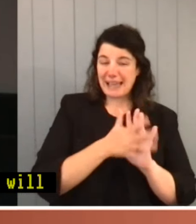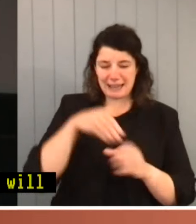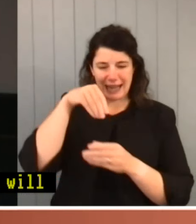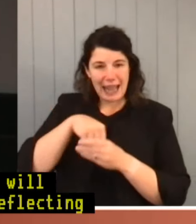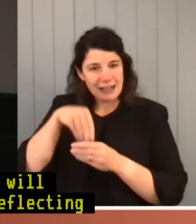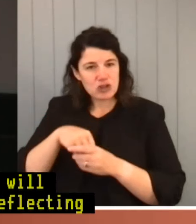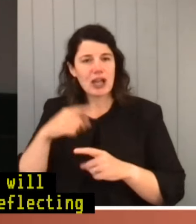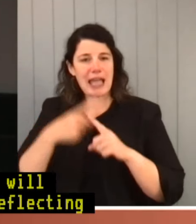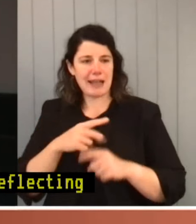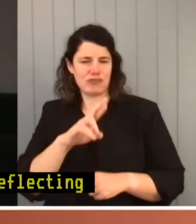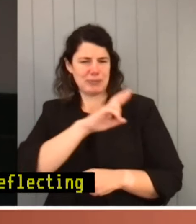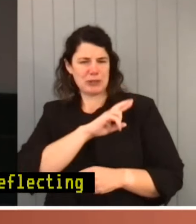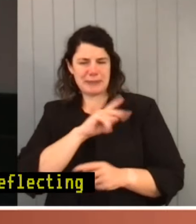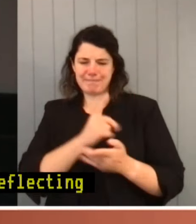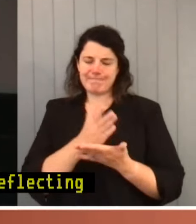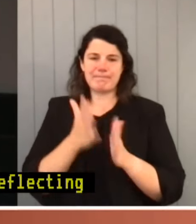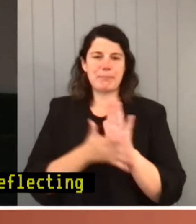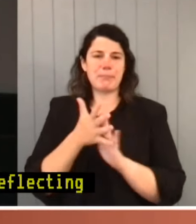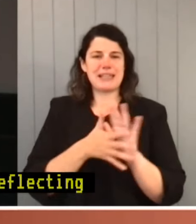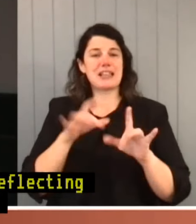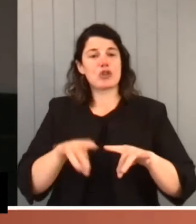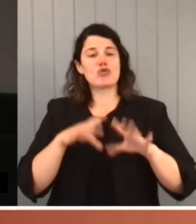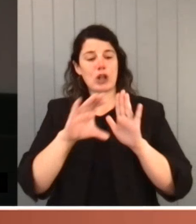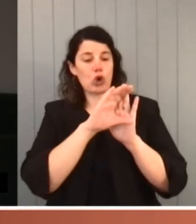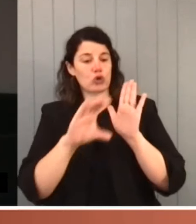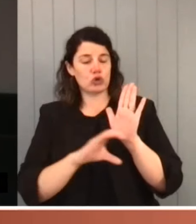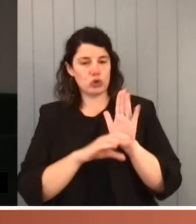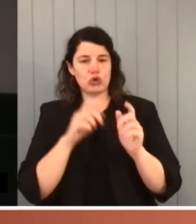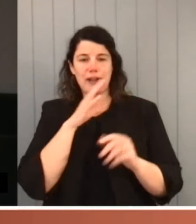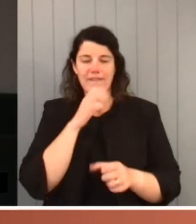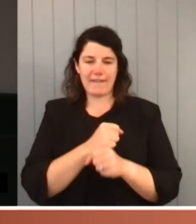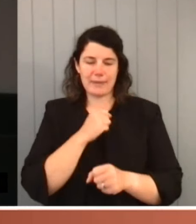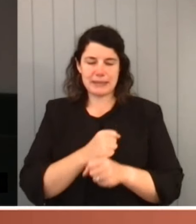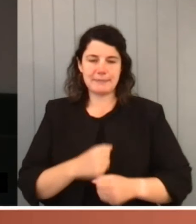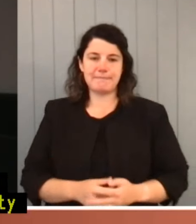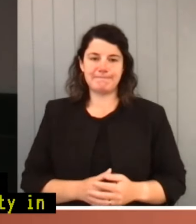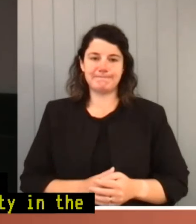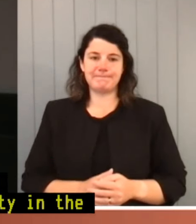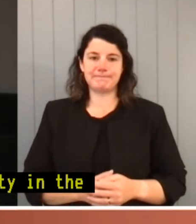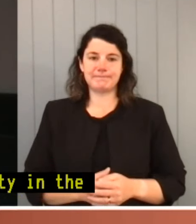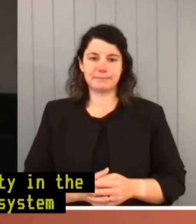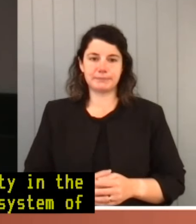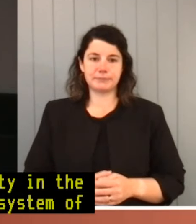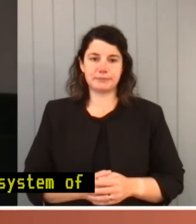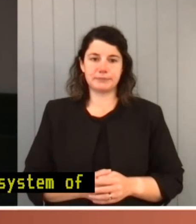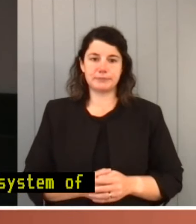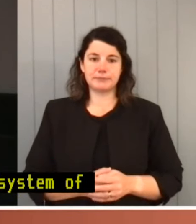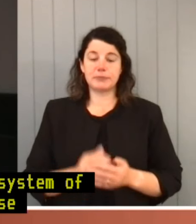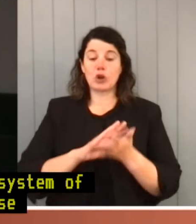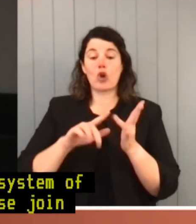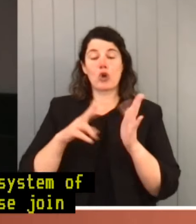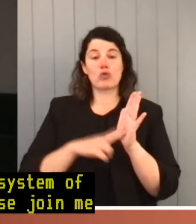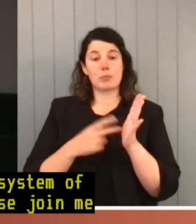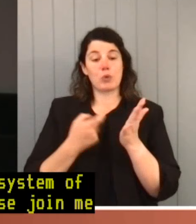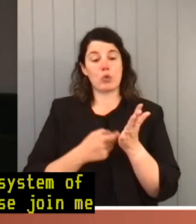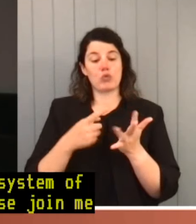responsibility in the Australian constitutional system of government. Would you please join me in welcoming the Honourable Robert French AC